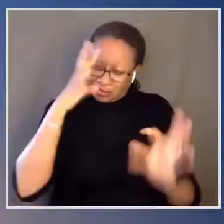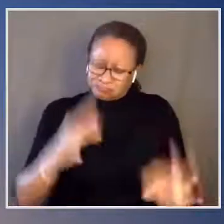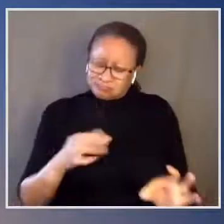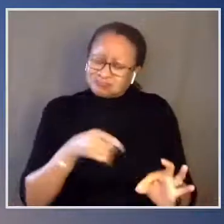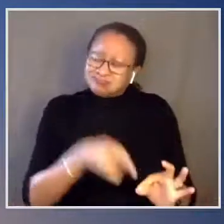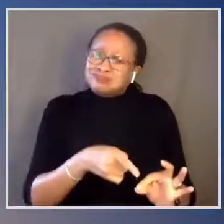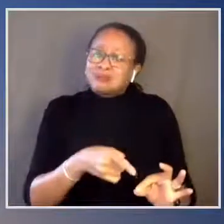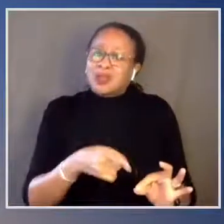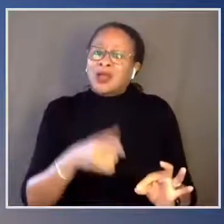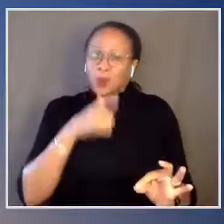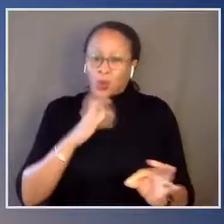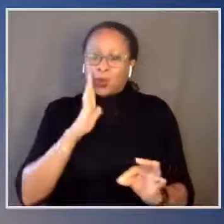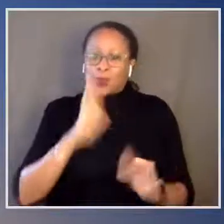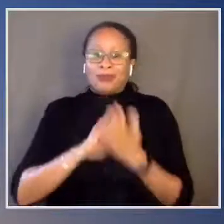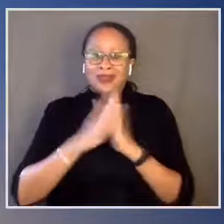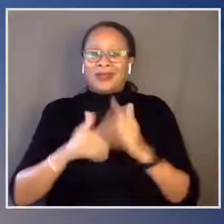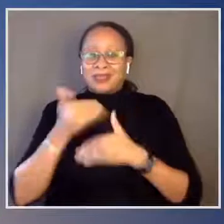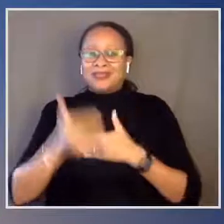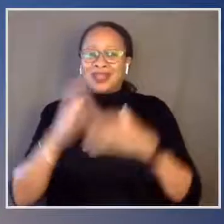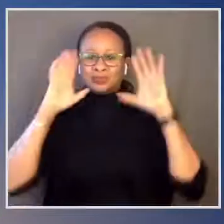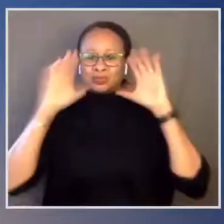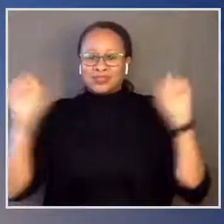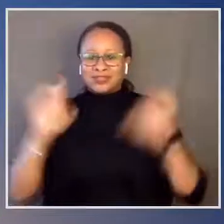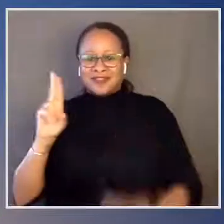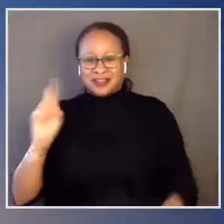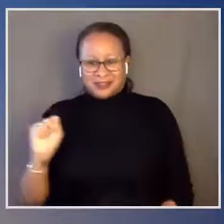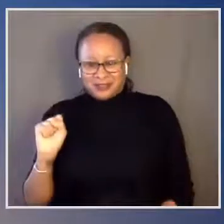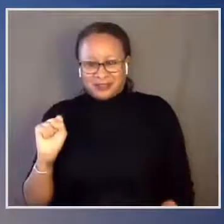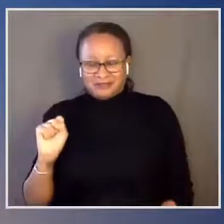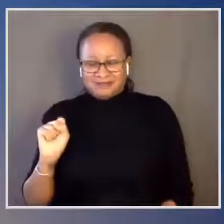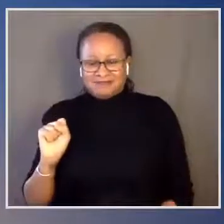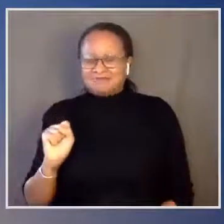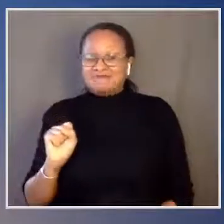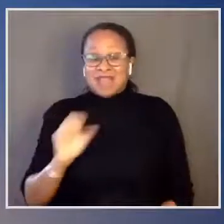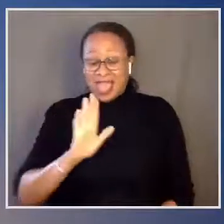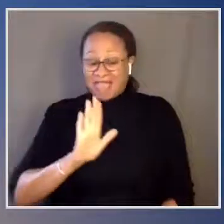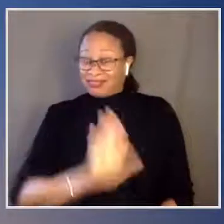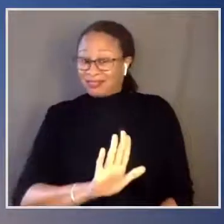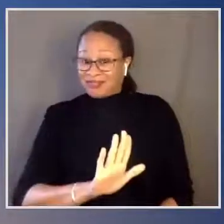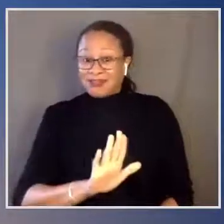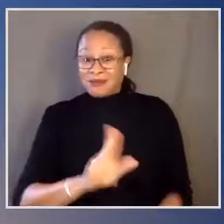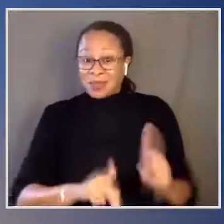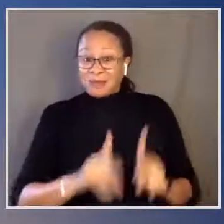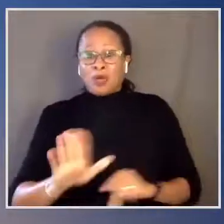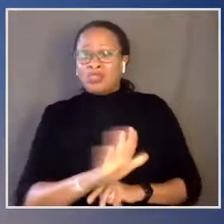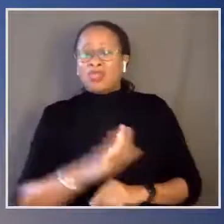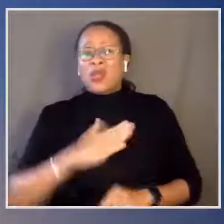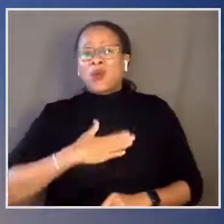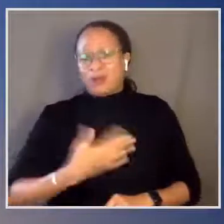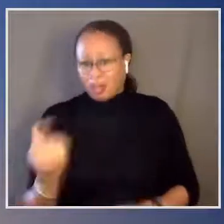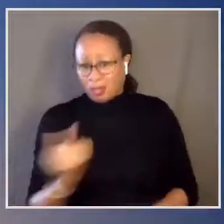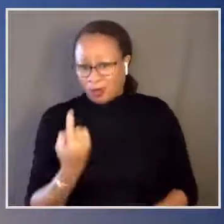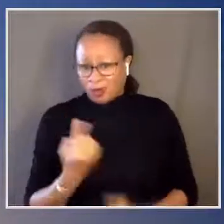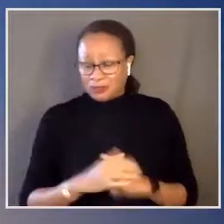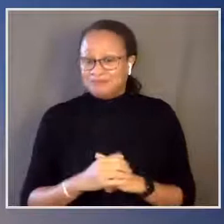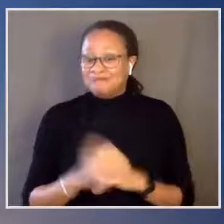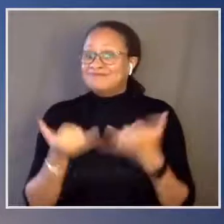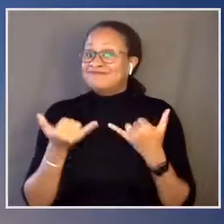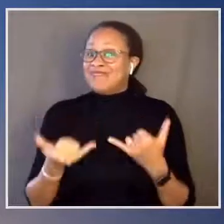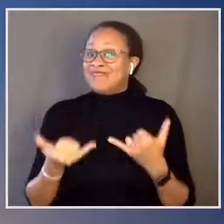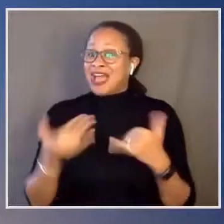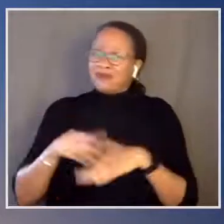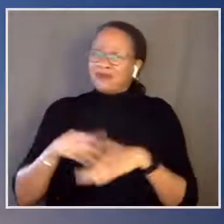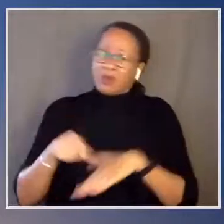who will be the President of the United States, and their will alone. And now, after a long night of